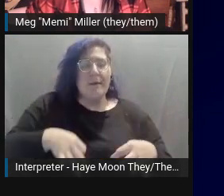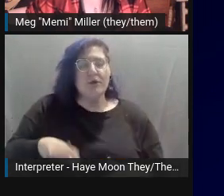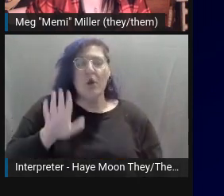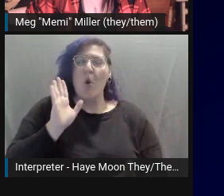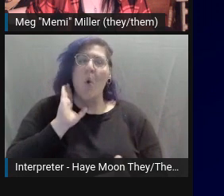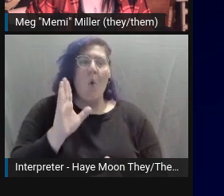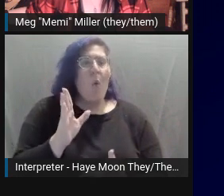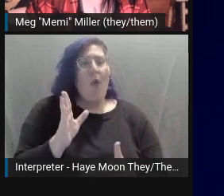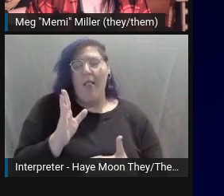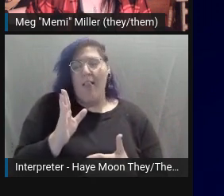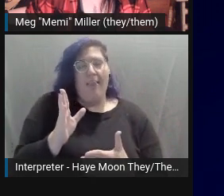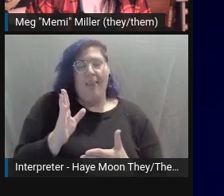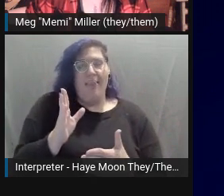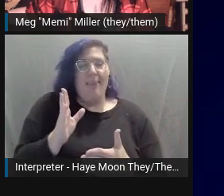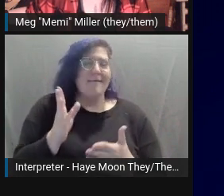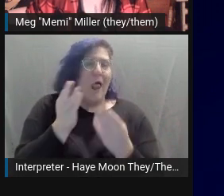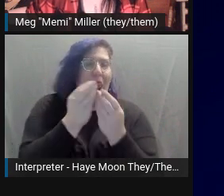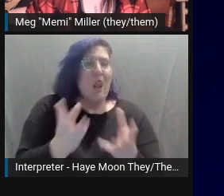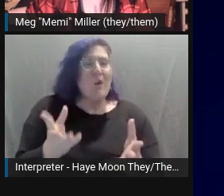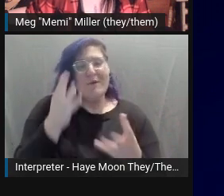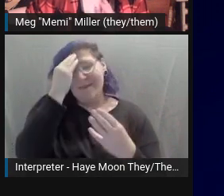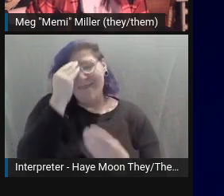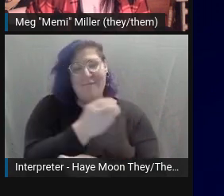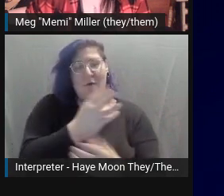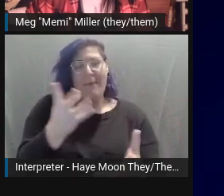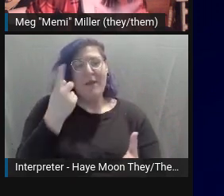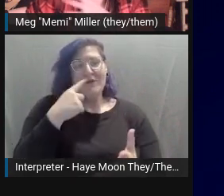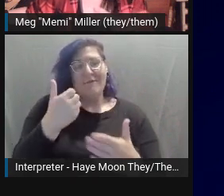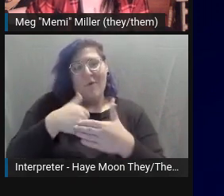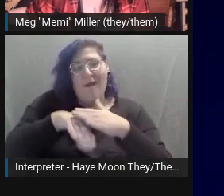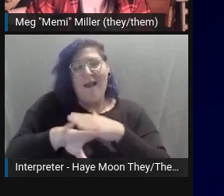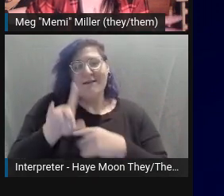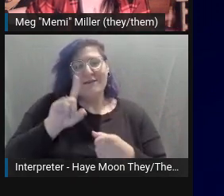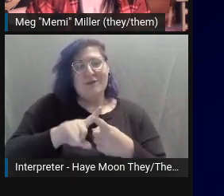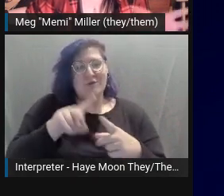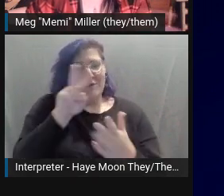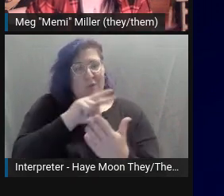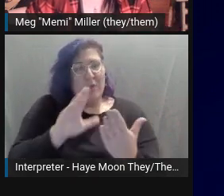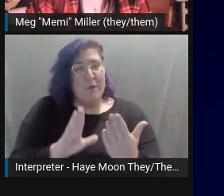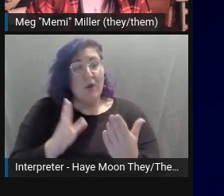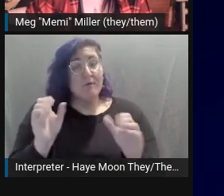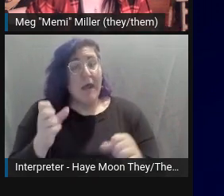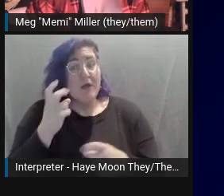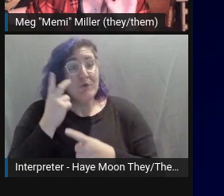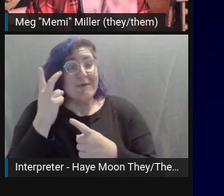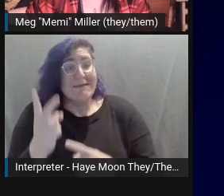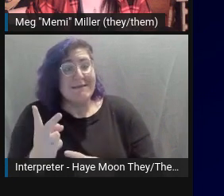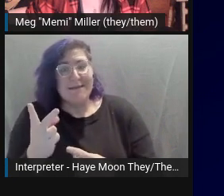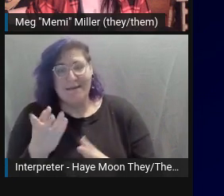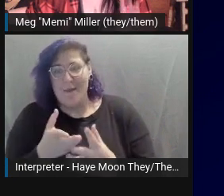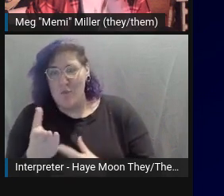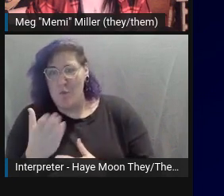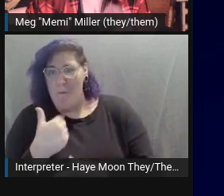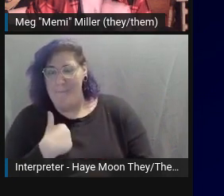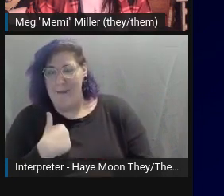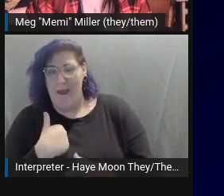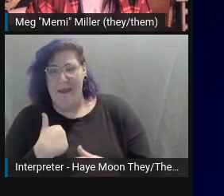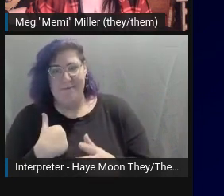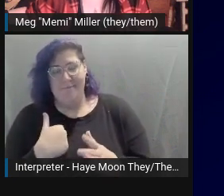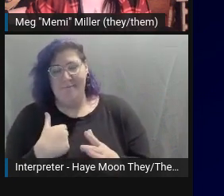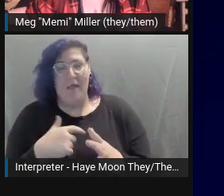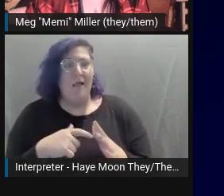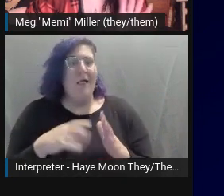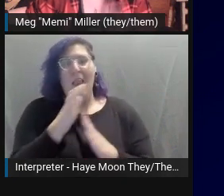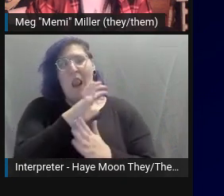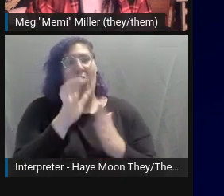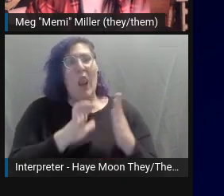lost on your readers. As you can see in my unnecessarily long example of bad alt text that I'm not going to bore you